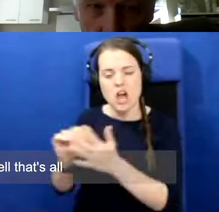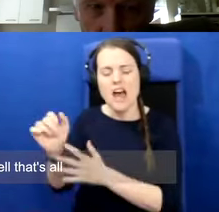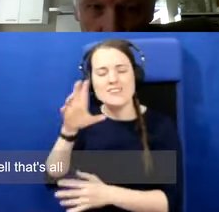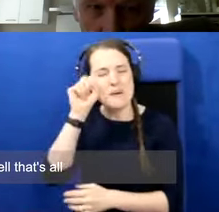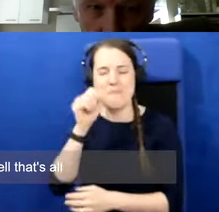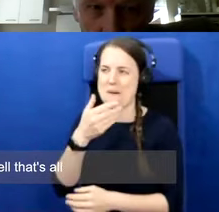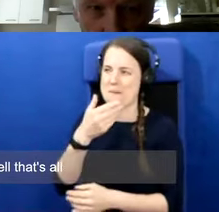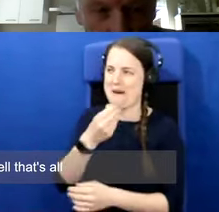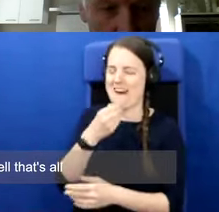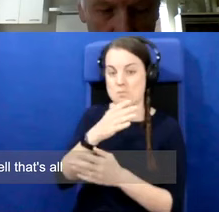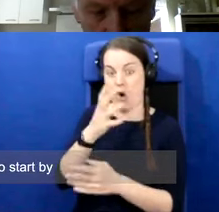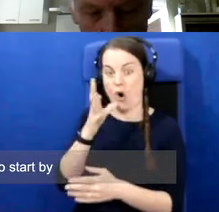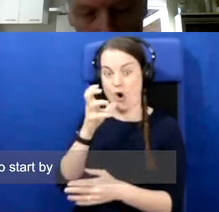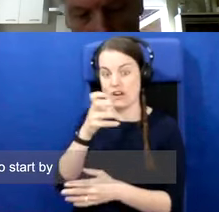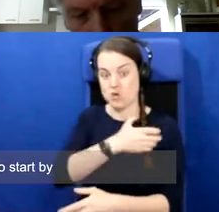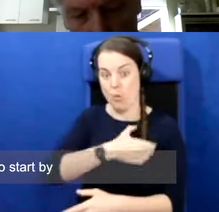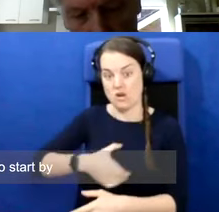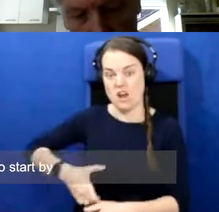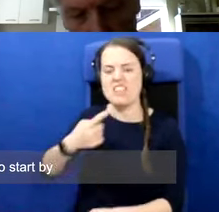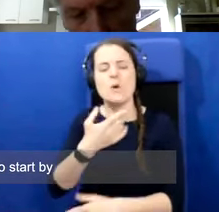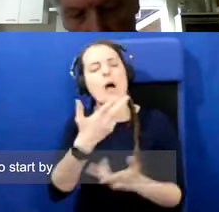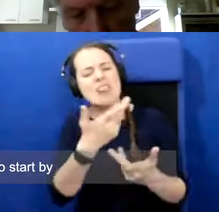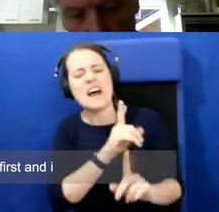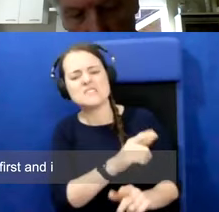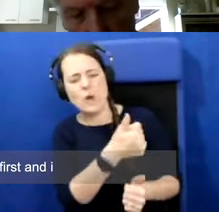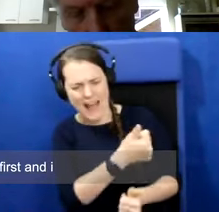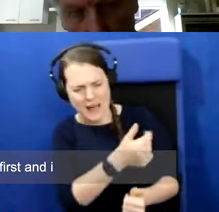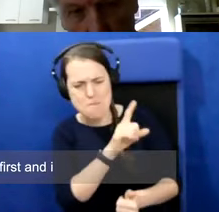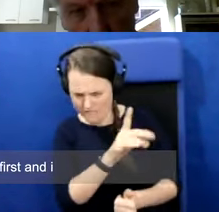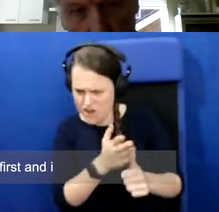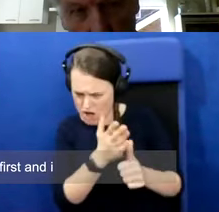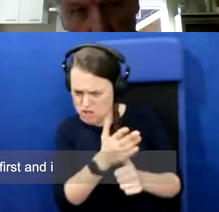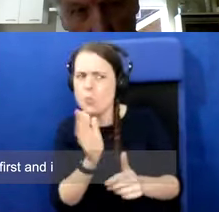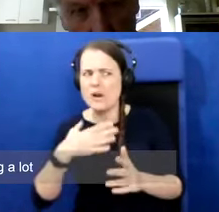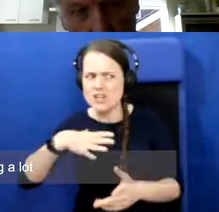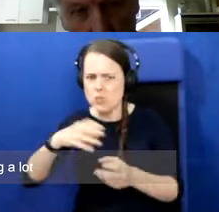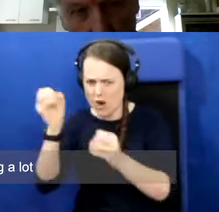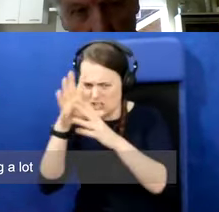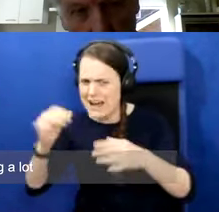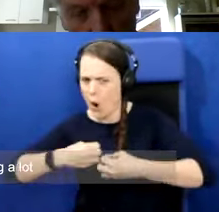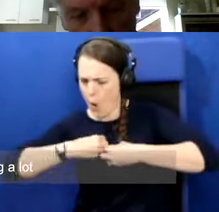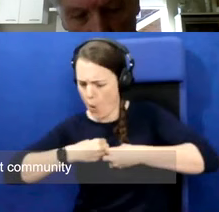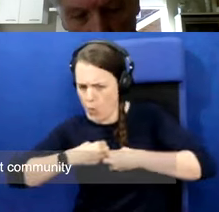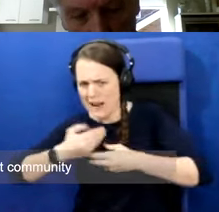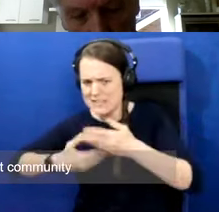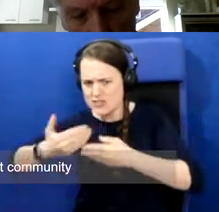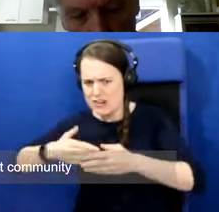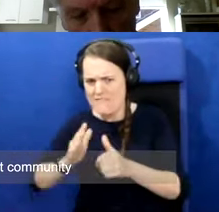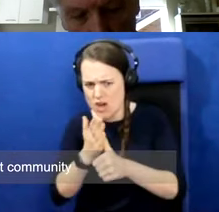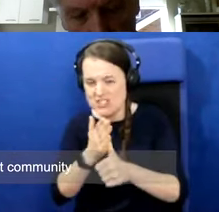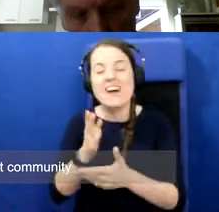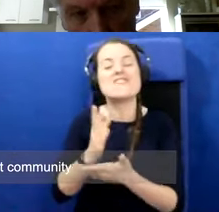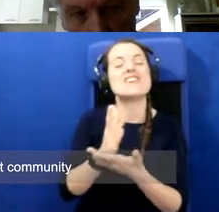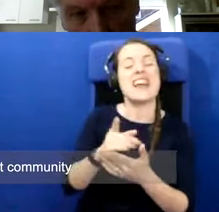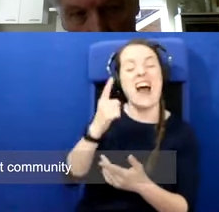that's all very well, but we'd have to start by knowing our own history first. And I think he was speaking a lot about younger people in